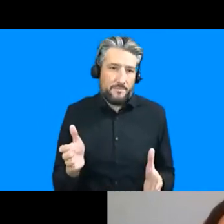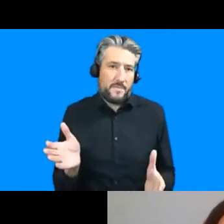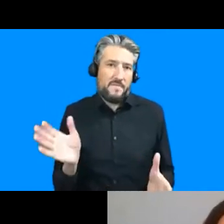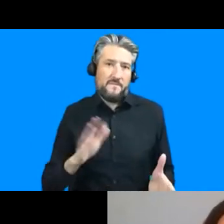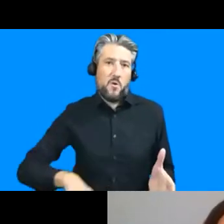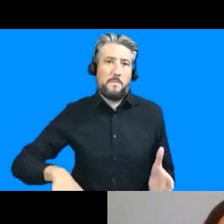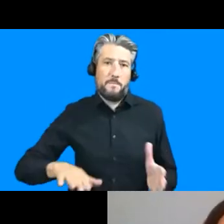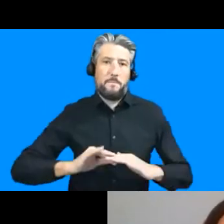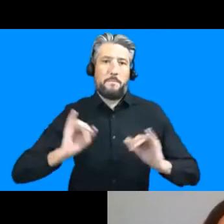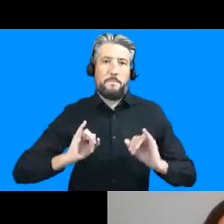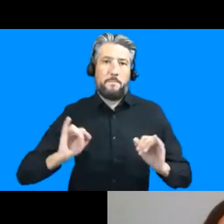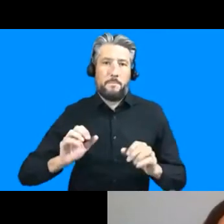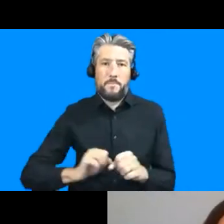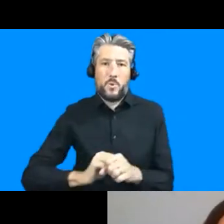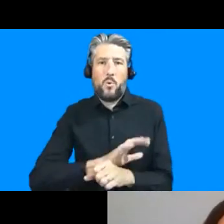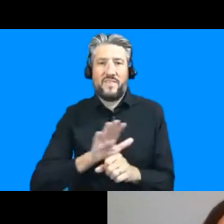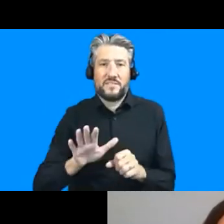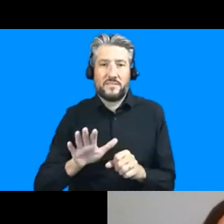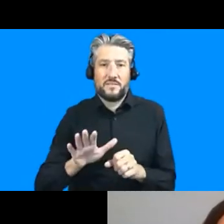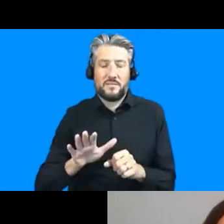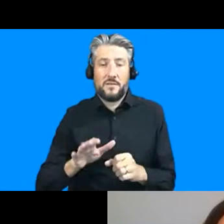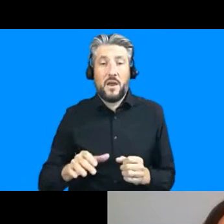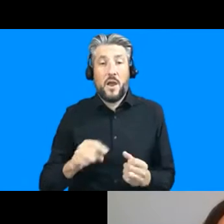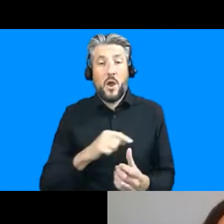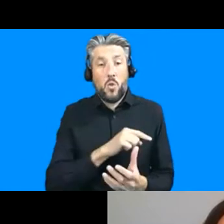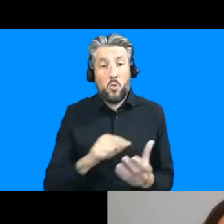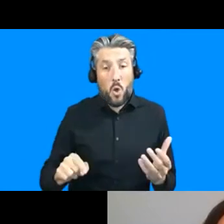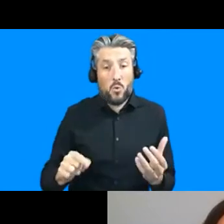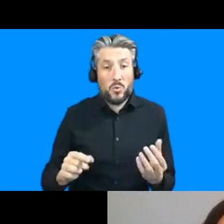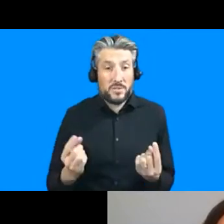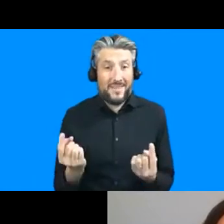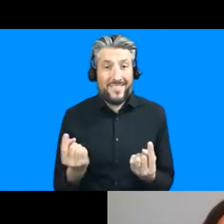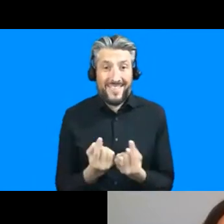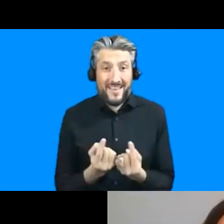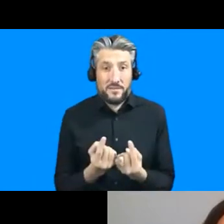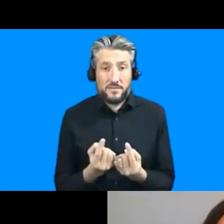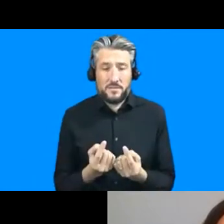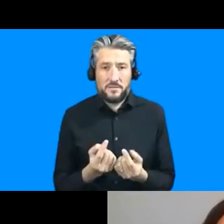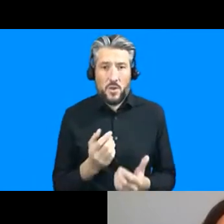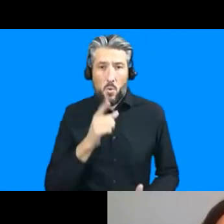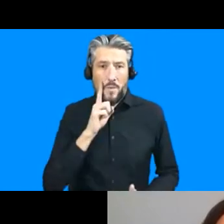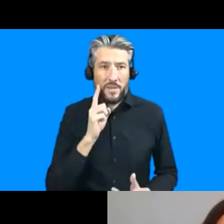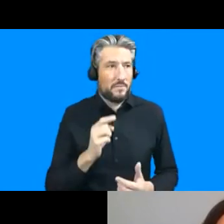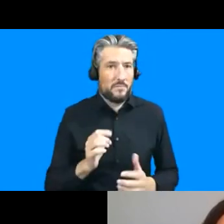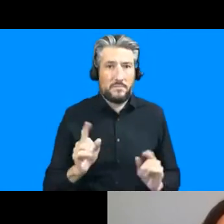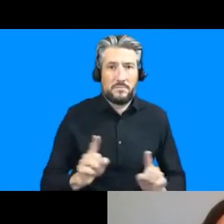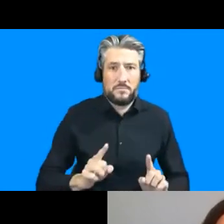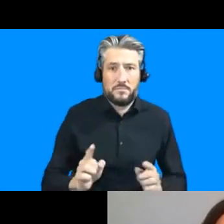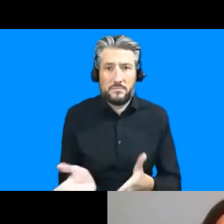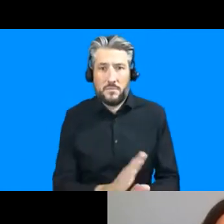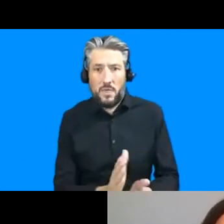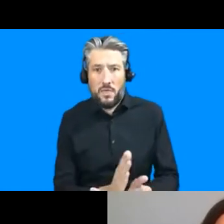that generate the most concern the most anxiety and the most uncertainty for women and of course uh